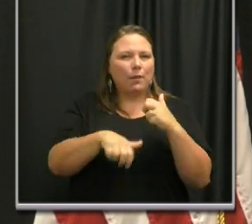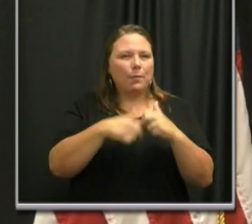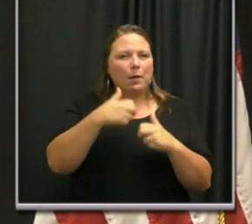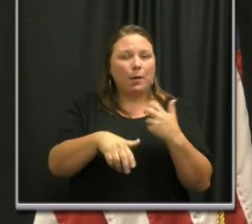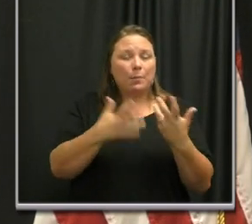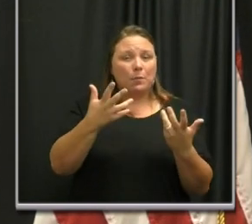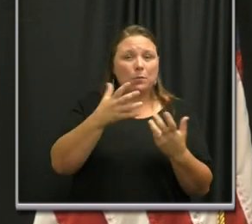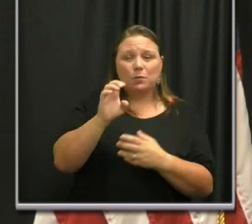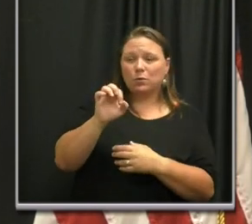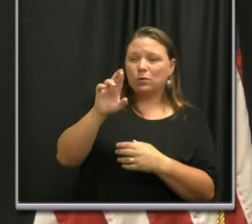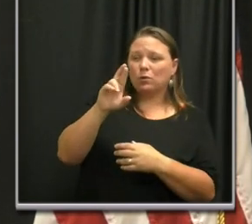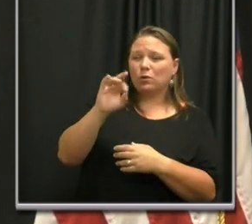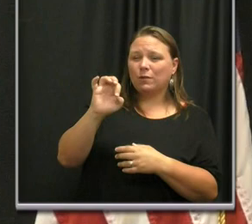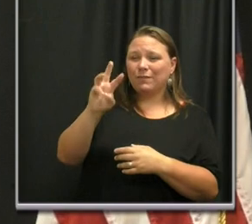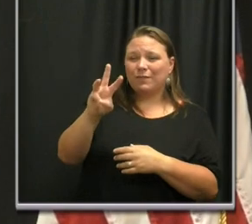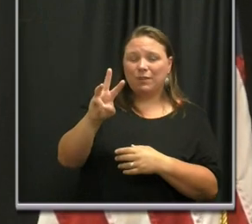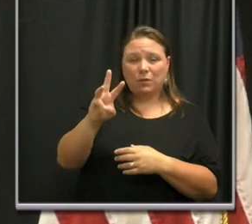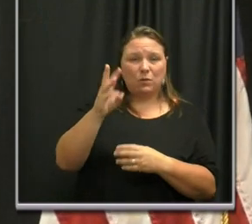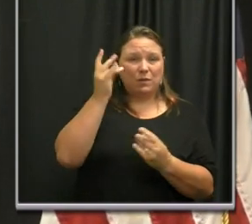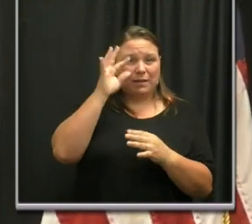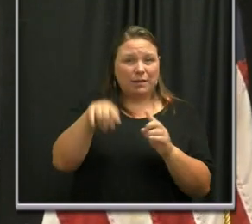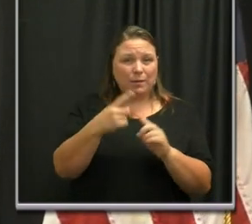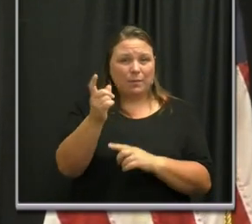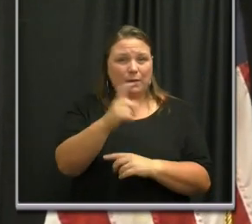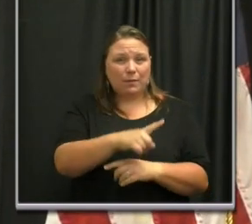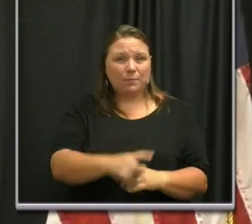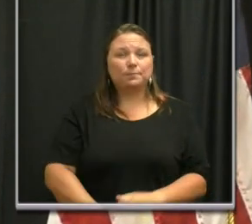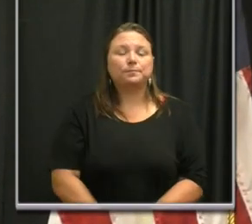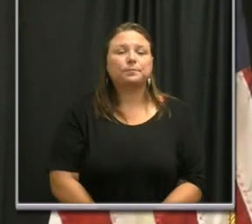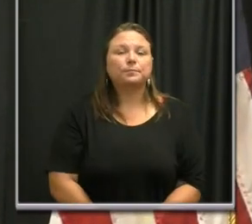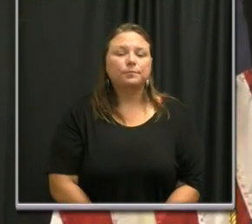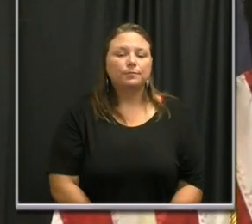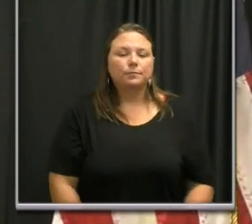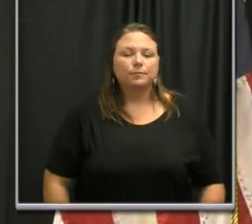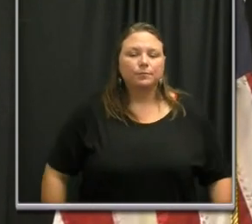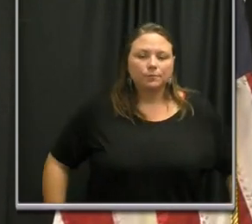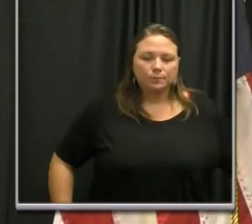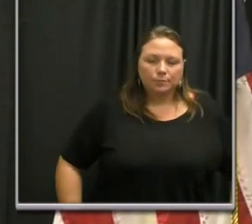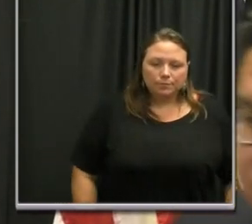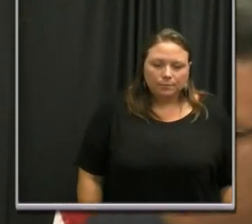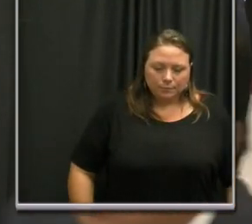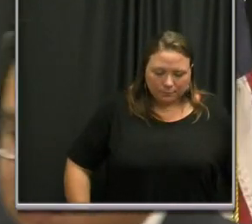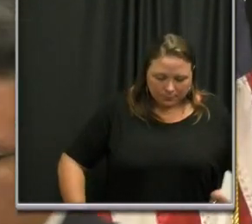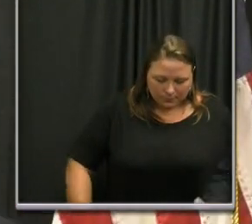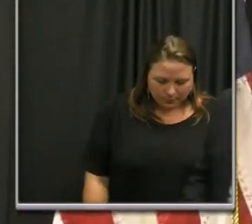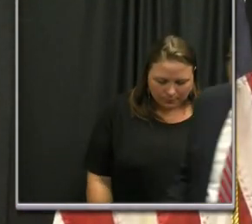So would a curfew be considered? Thank you, Nancy. Dr. Jahangir?